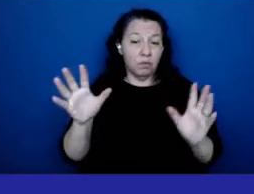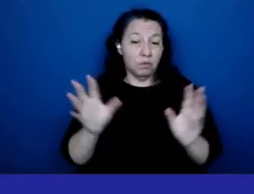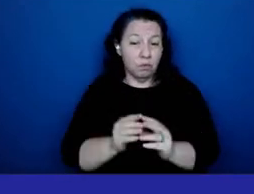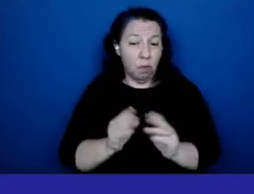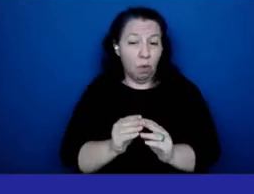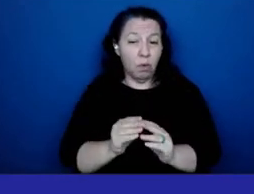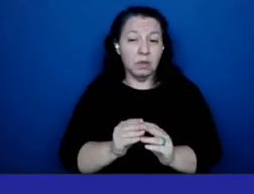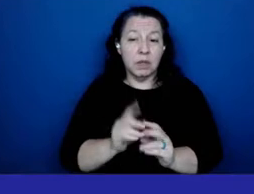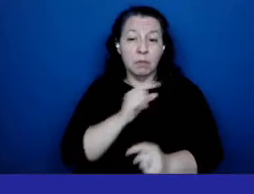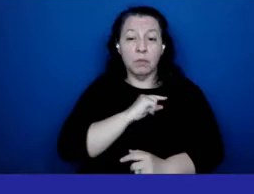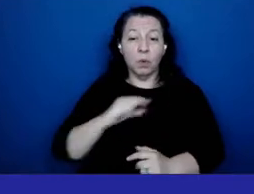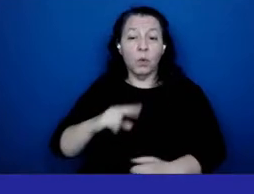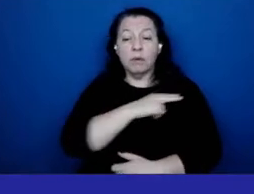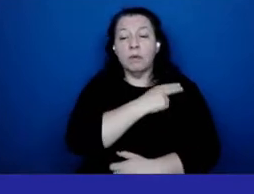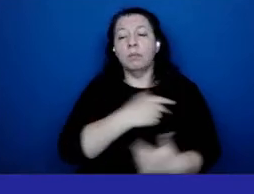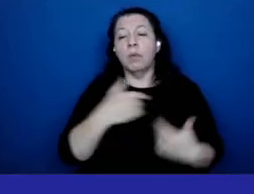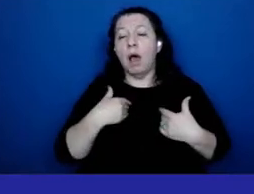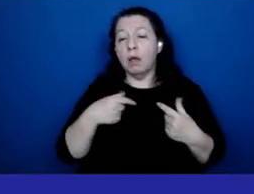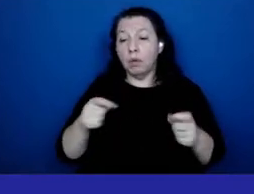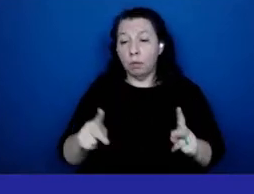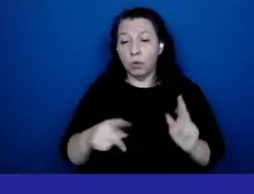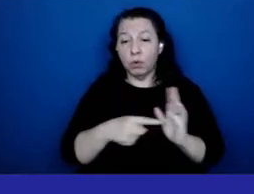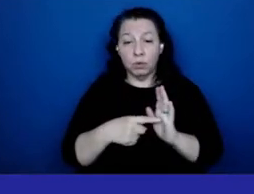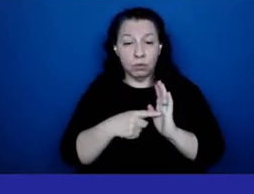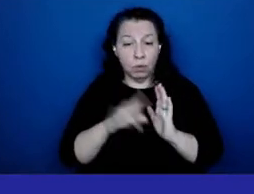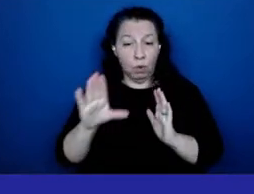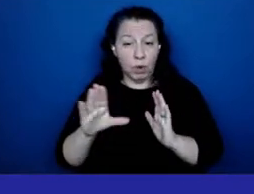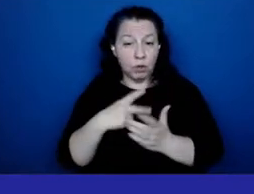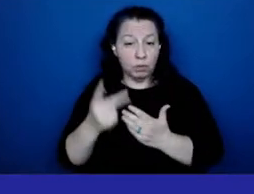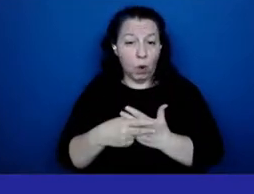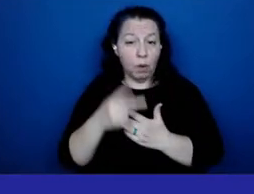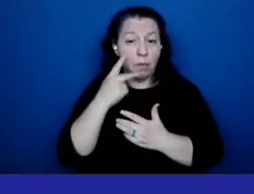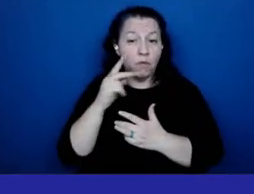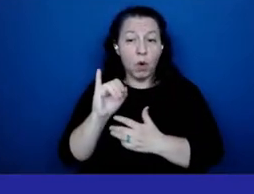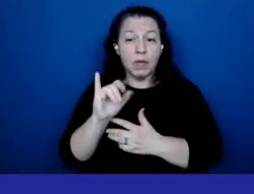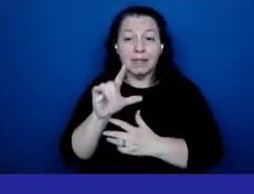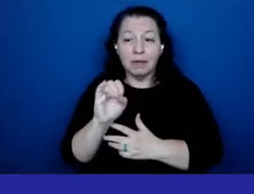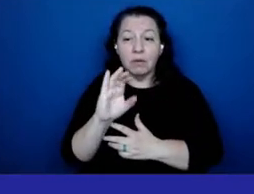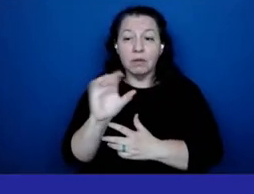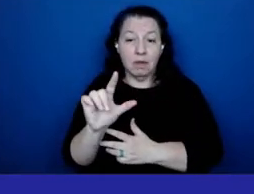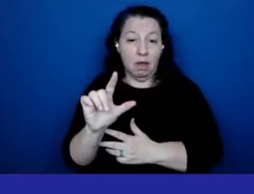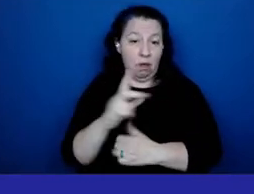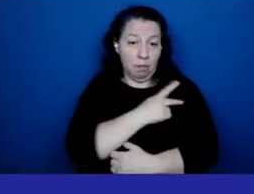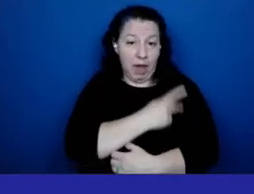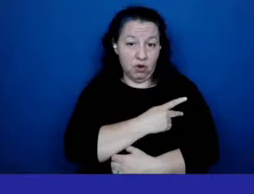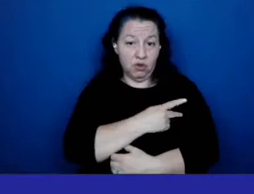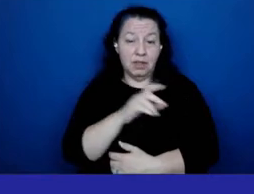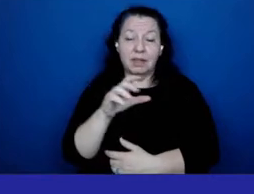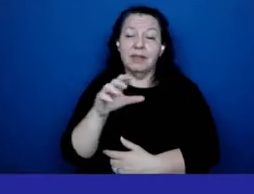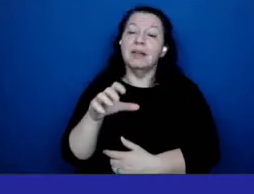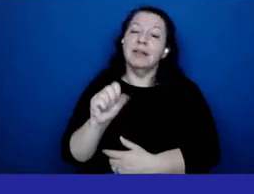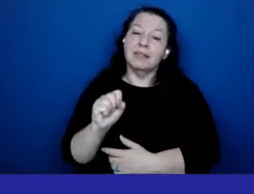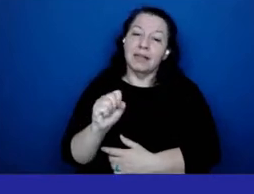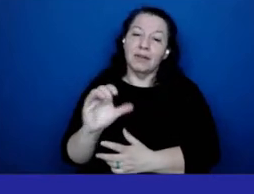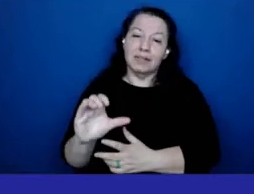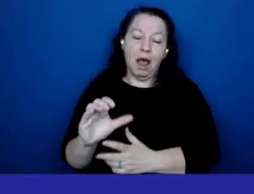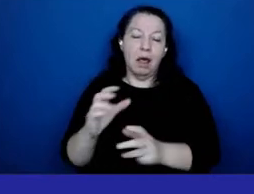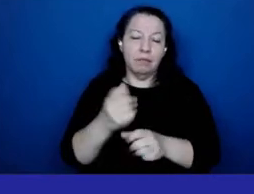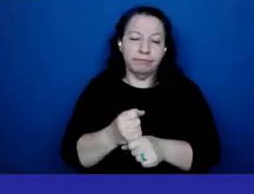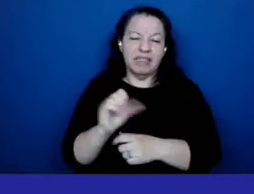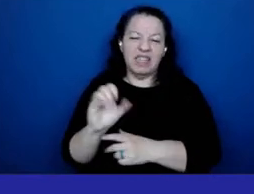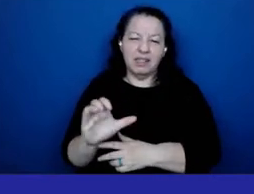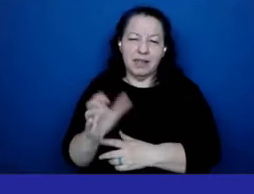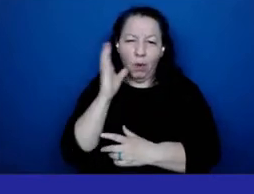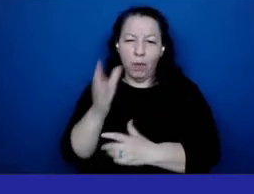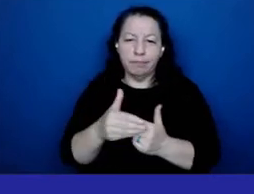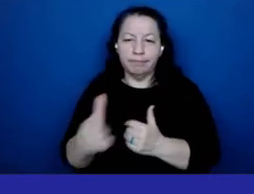to showcase its program for sickle cell patients and their families the symposium also attracted